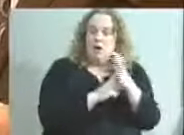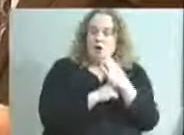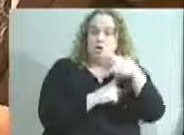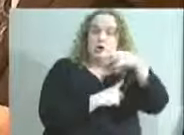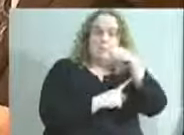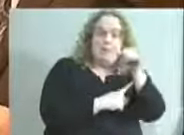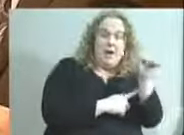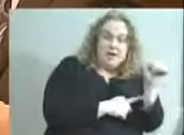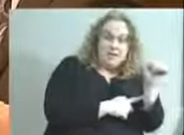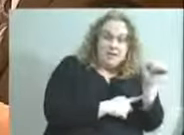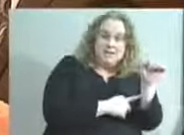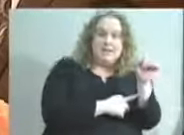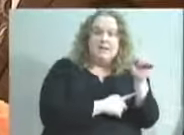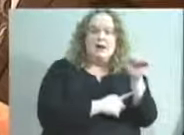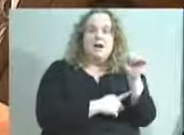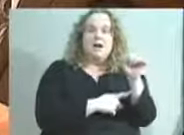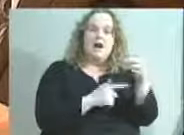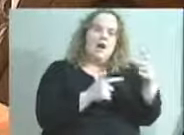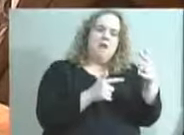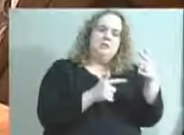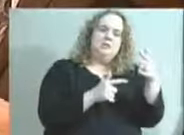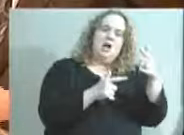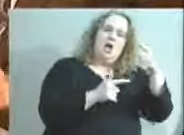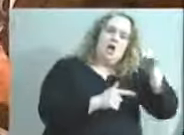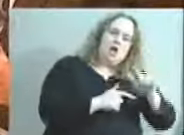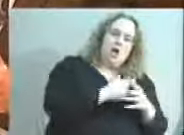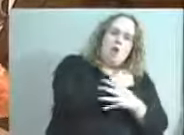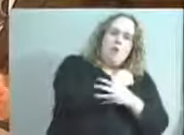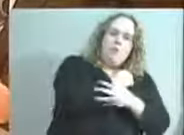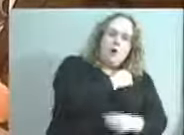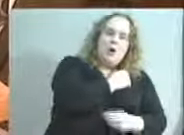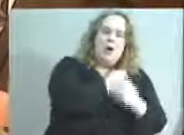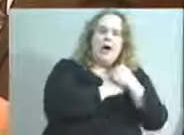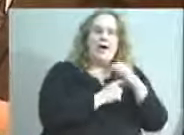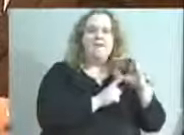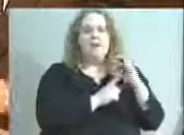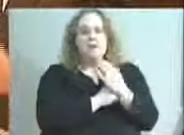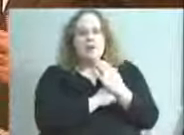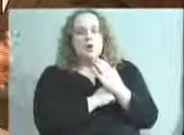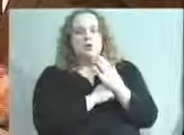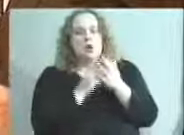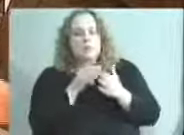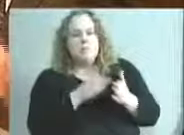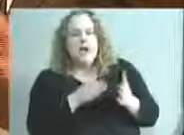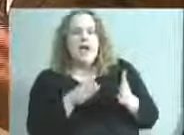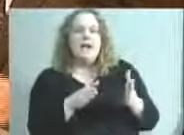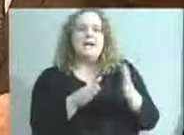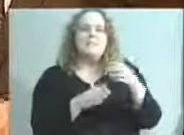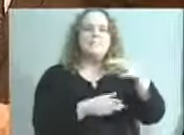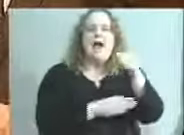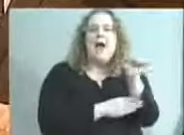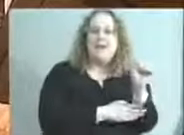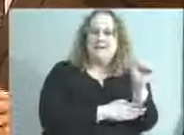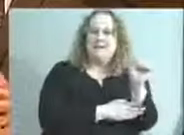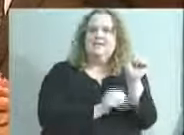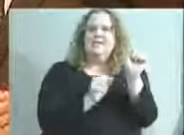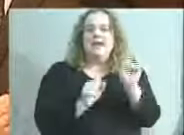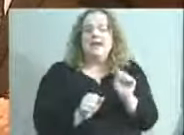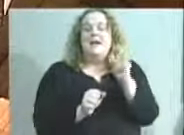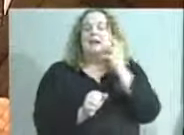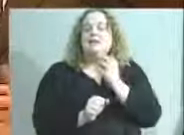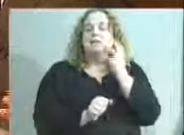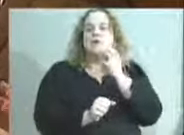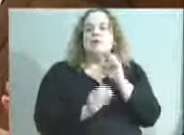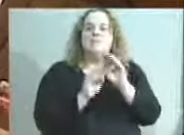year of that now where our underserved, low-income kids have got a cultural past where they can experience our museums, our art centers. Oftentimes